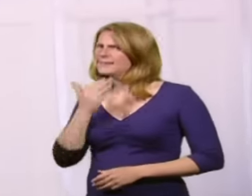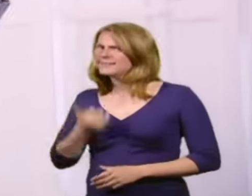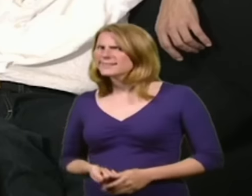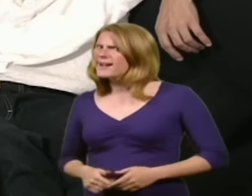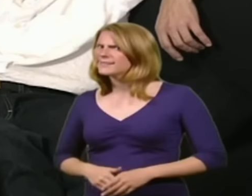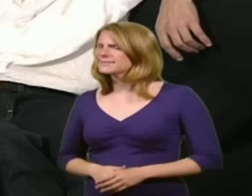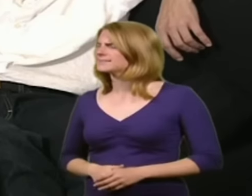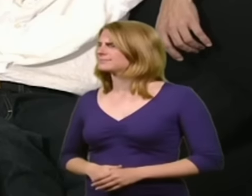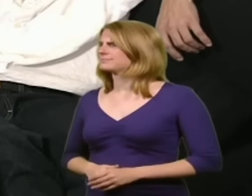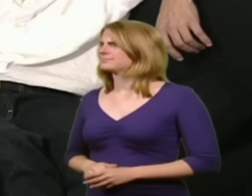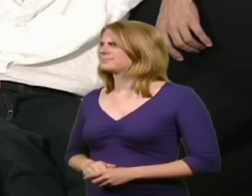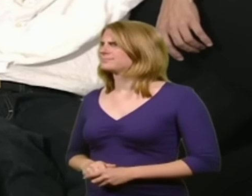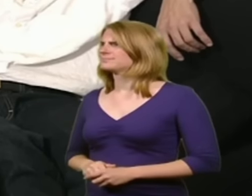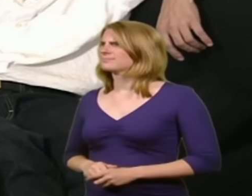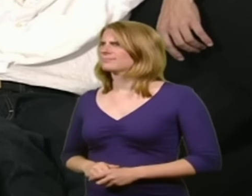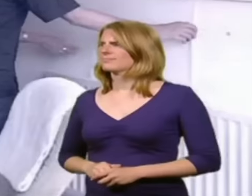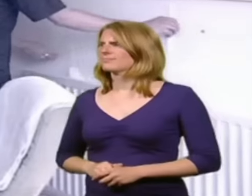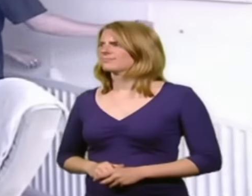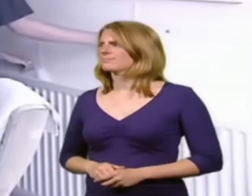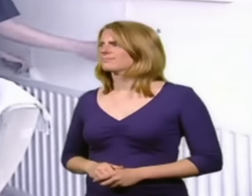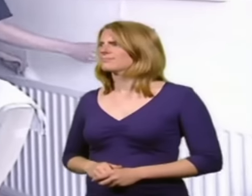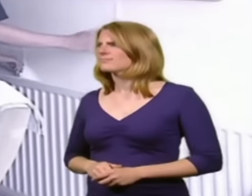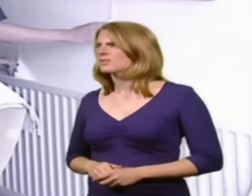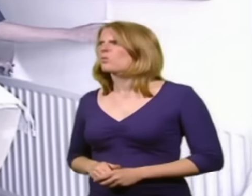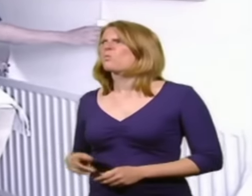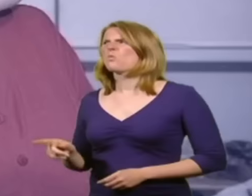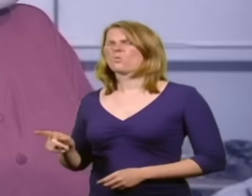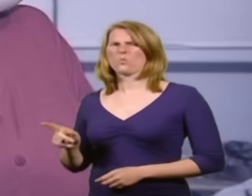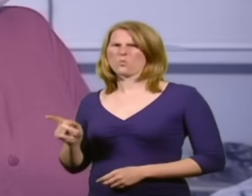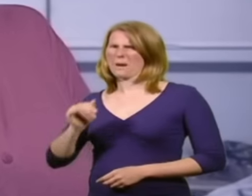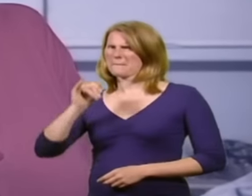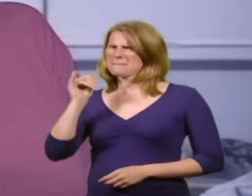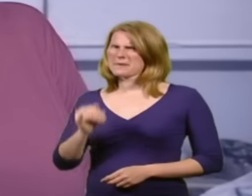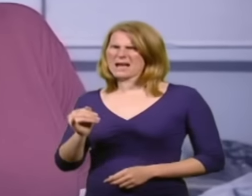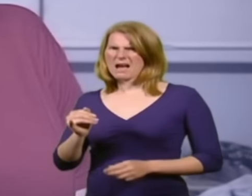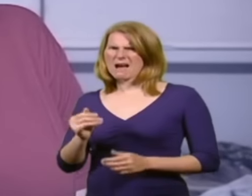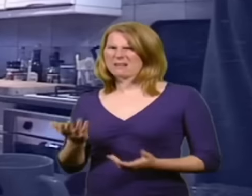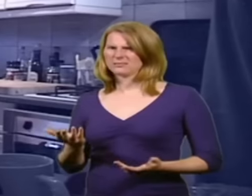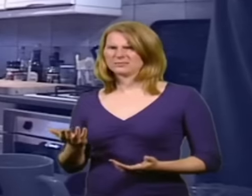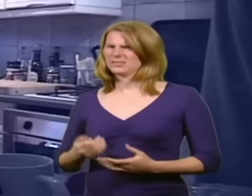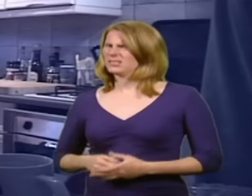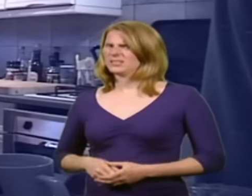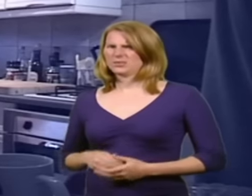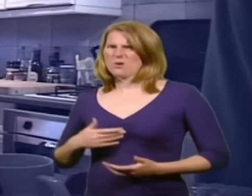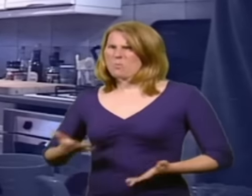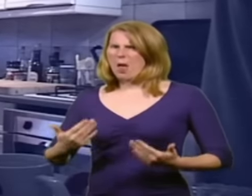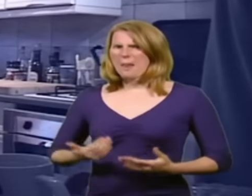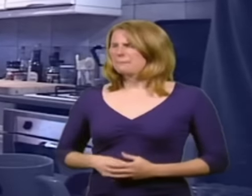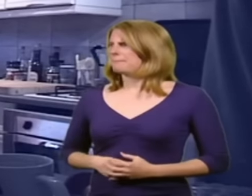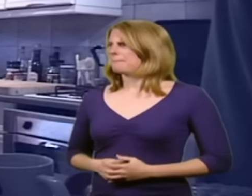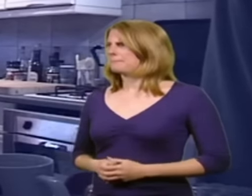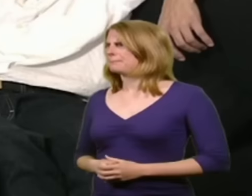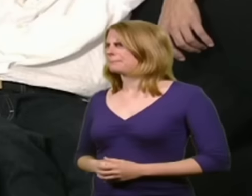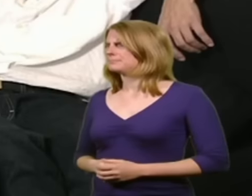But it isn't. Yeah, you don't have to take that off. It's coming away. This is dismal. And it's not